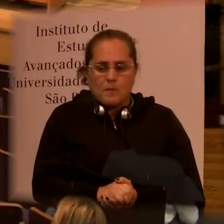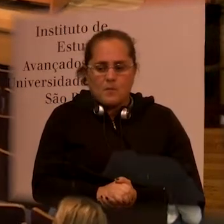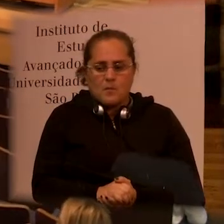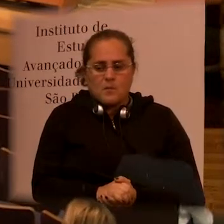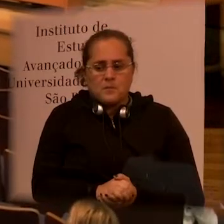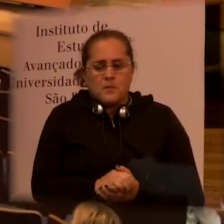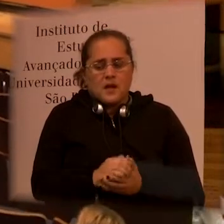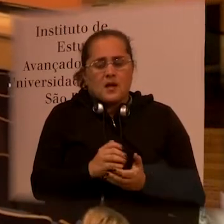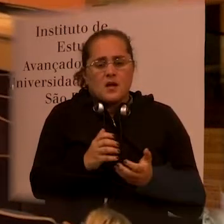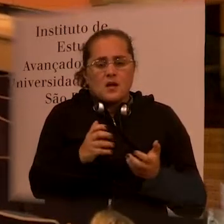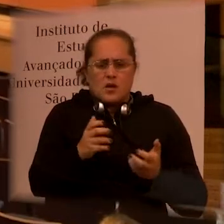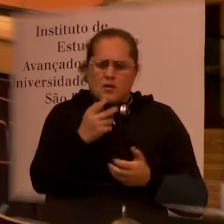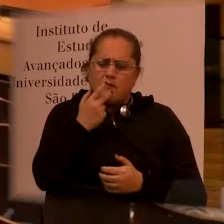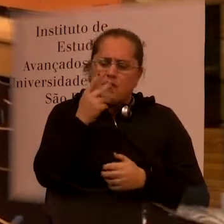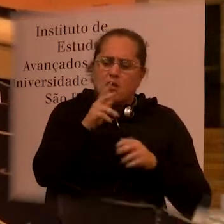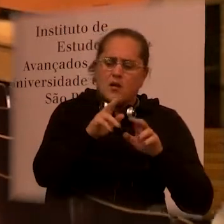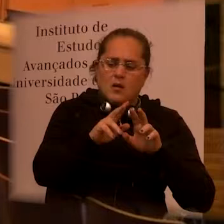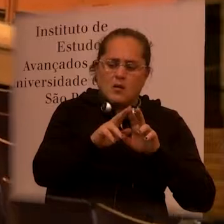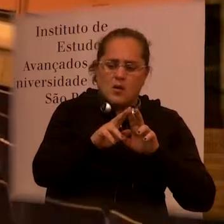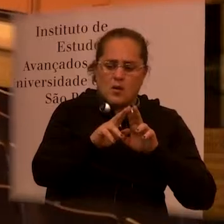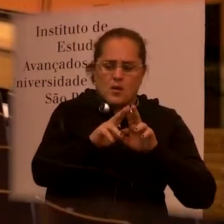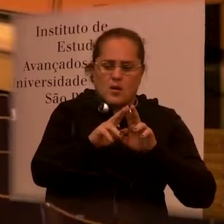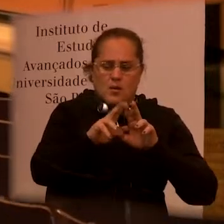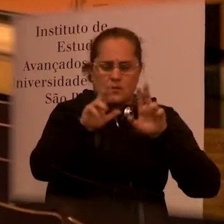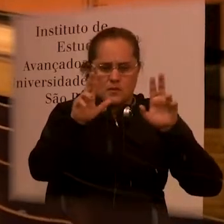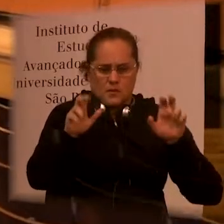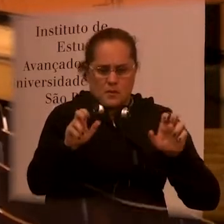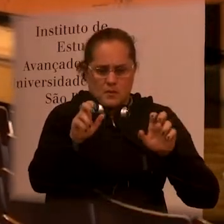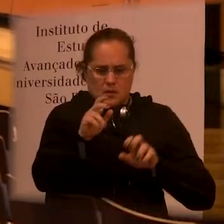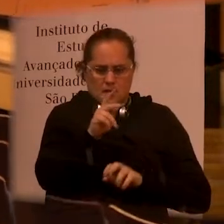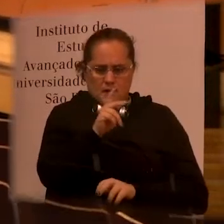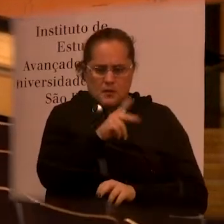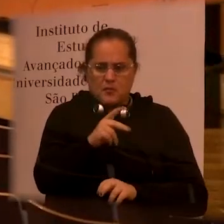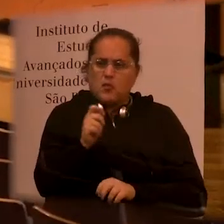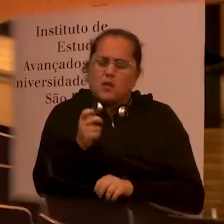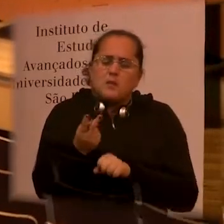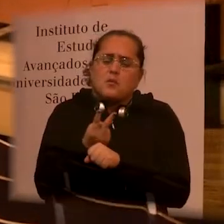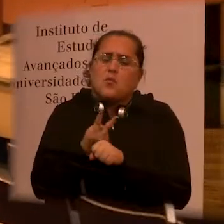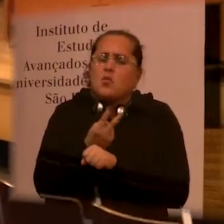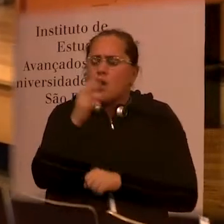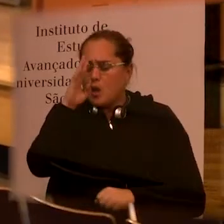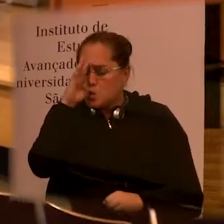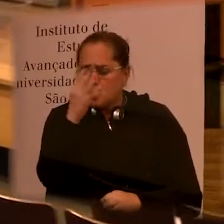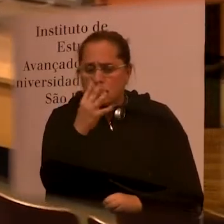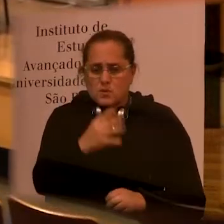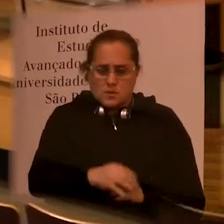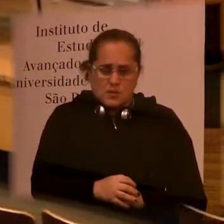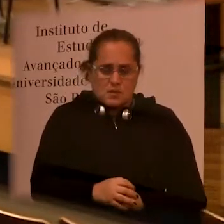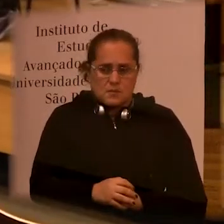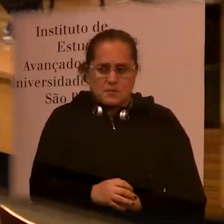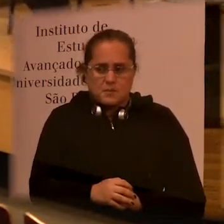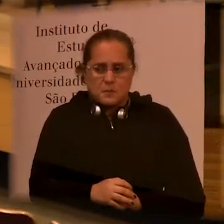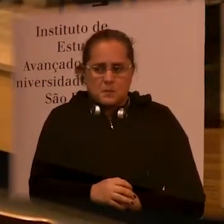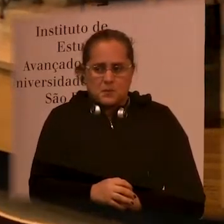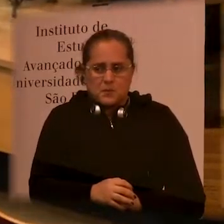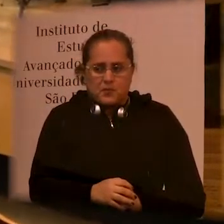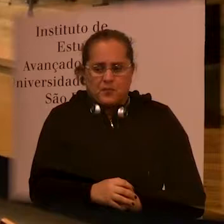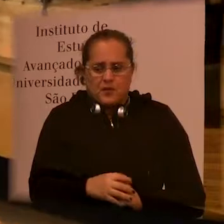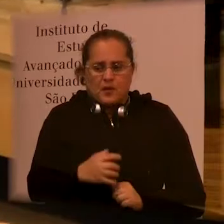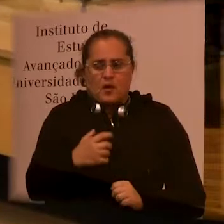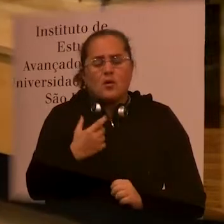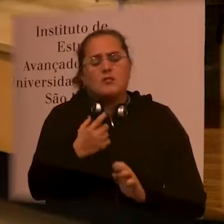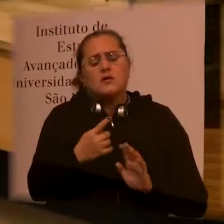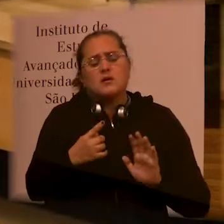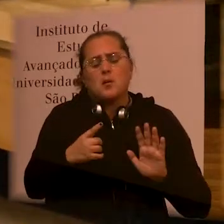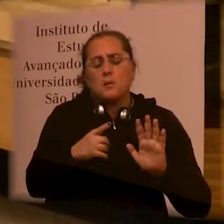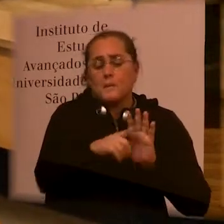Disabilities, sorry. I'd like to talk about finding solutions. I'd like to